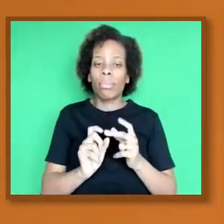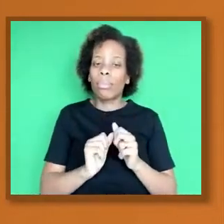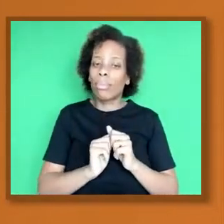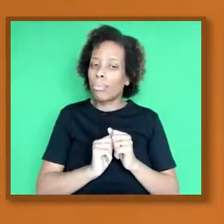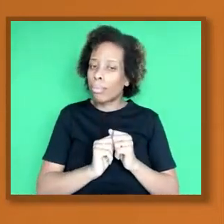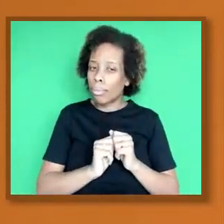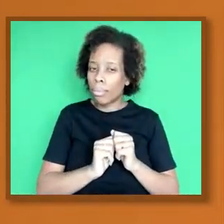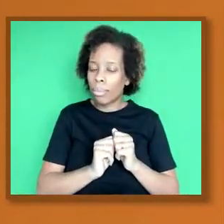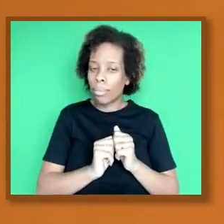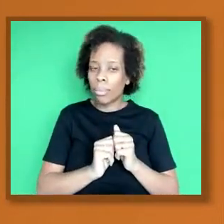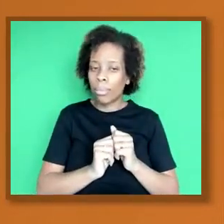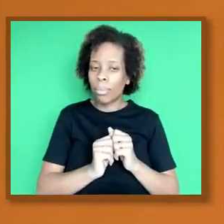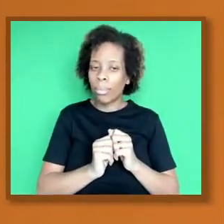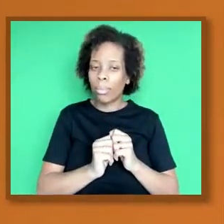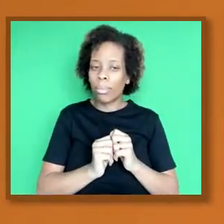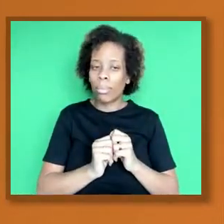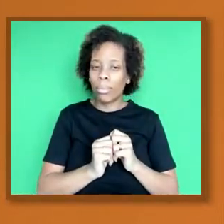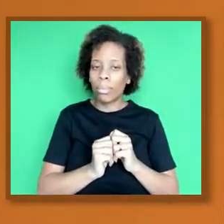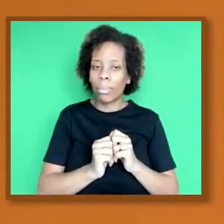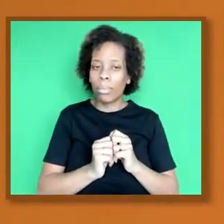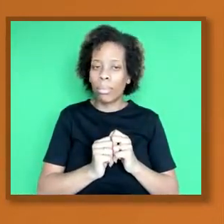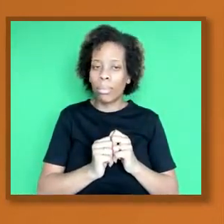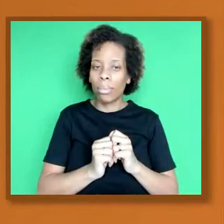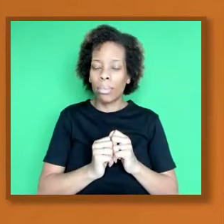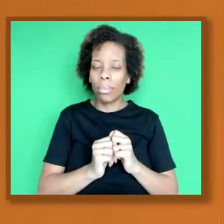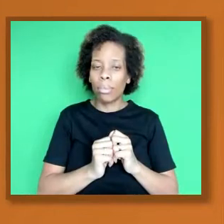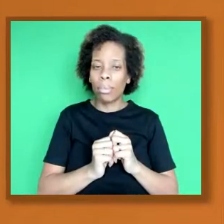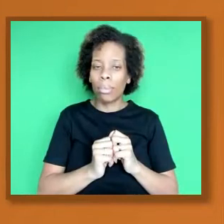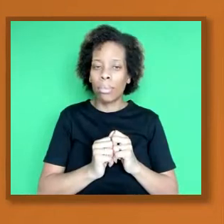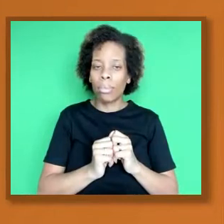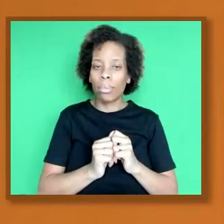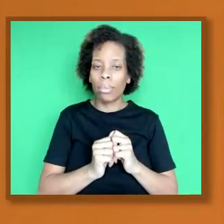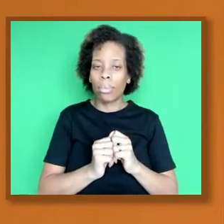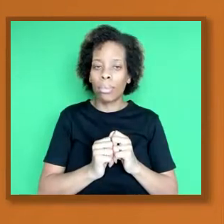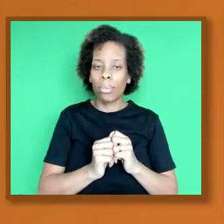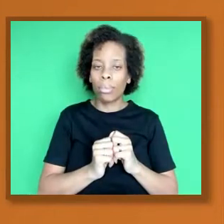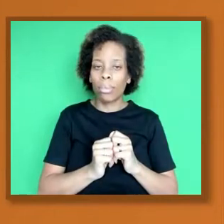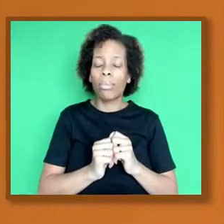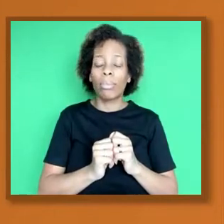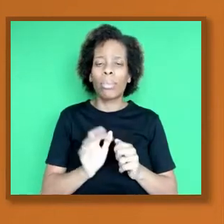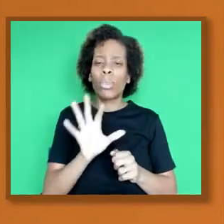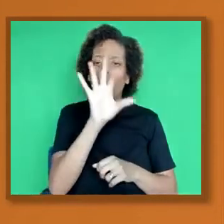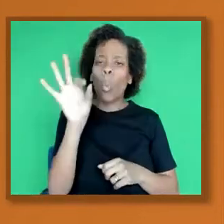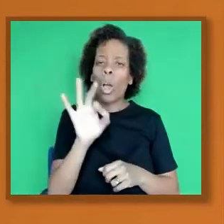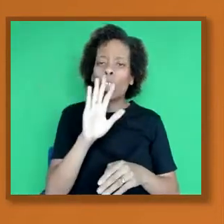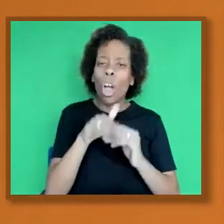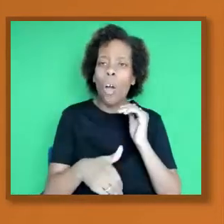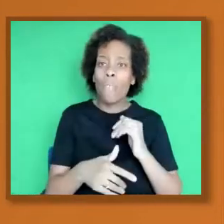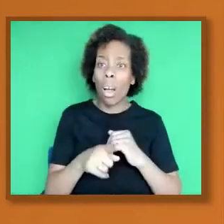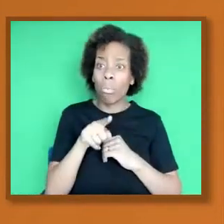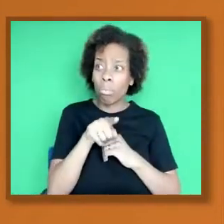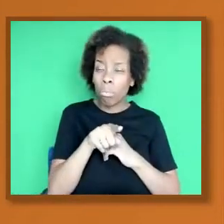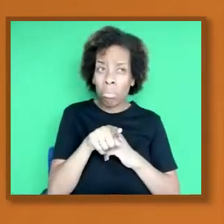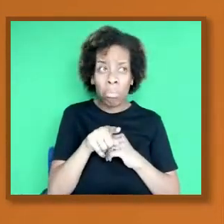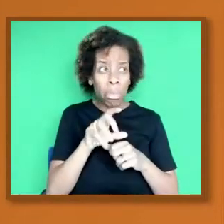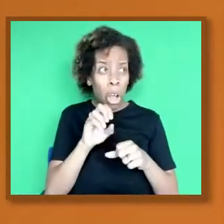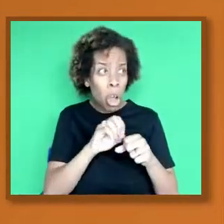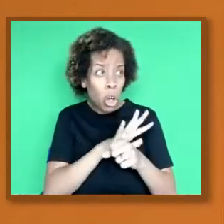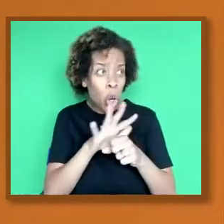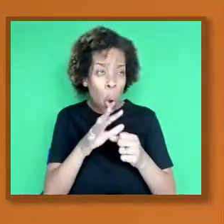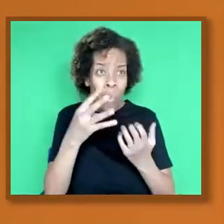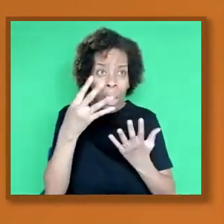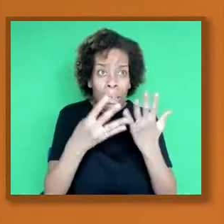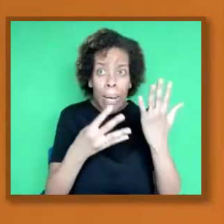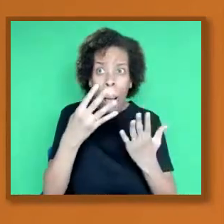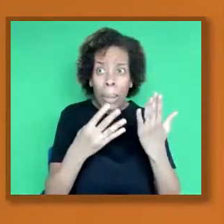was COVID-19, was it a new virus or was it a new variant of